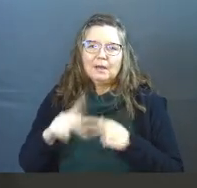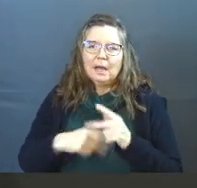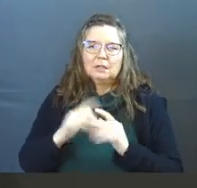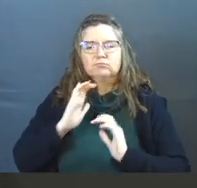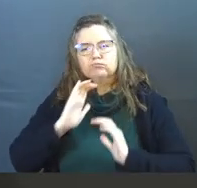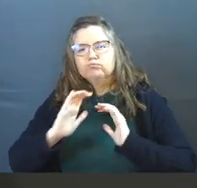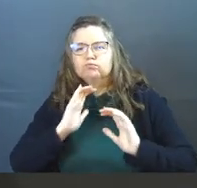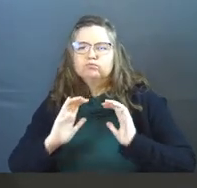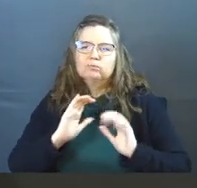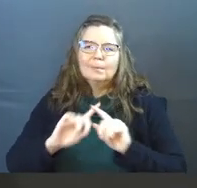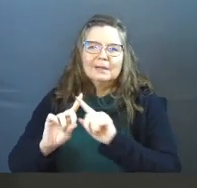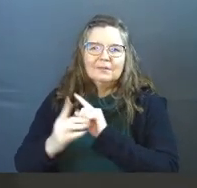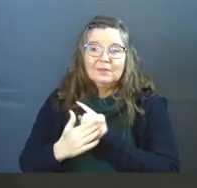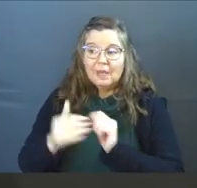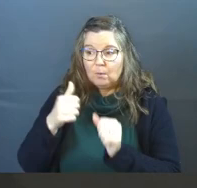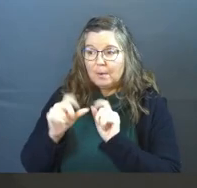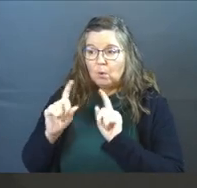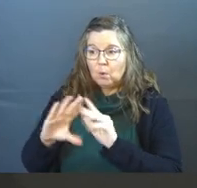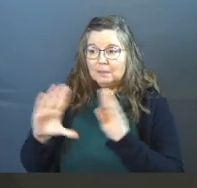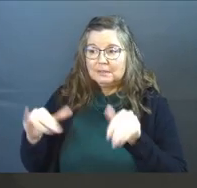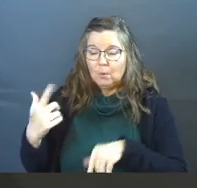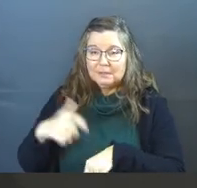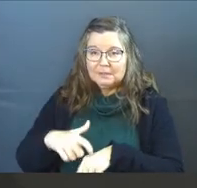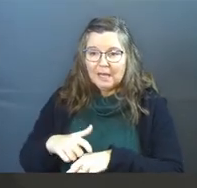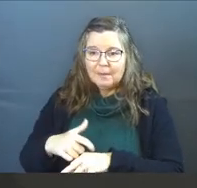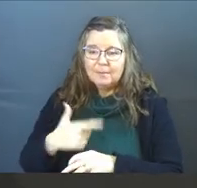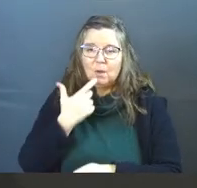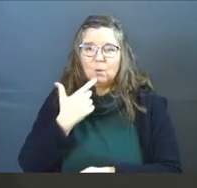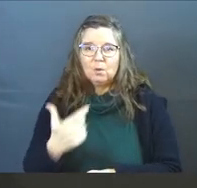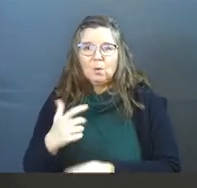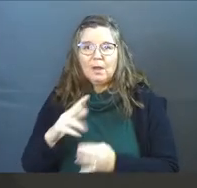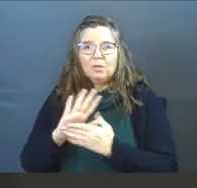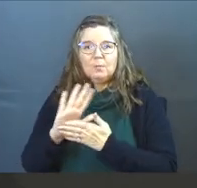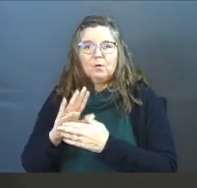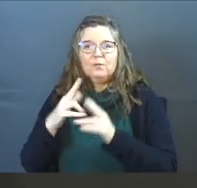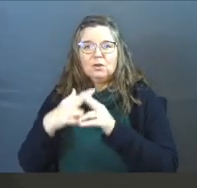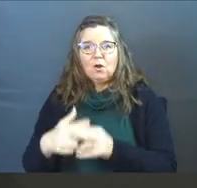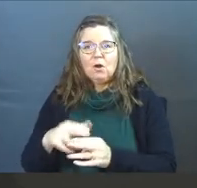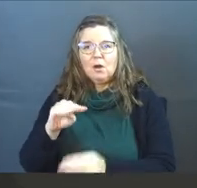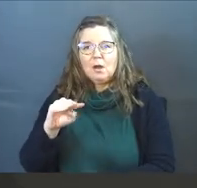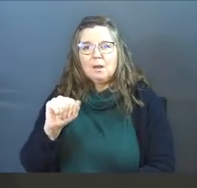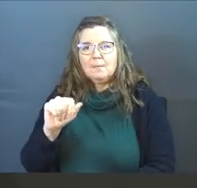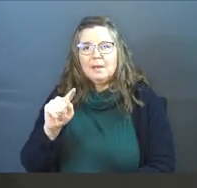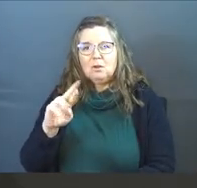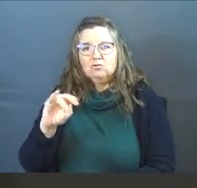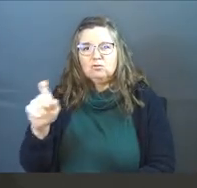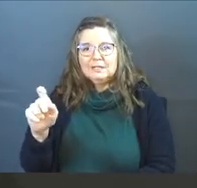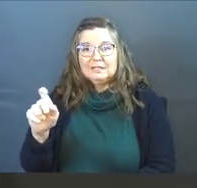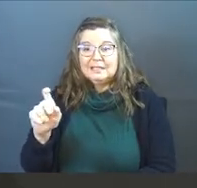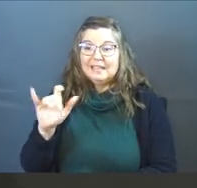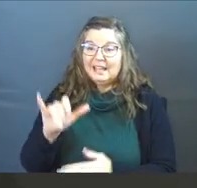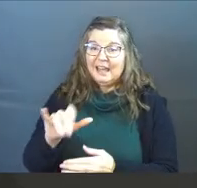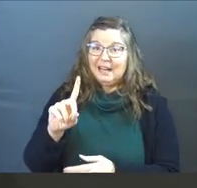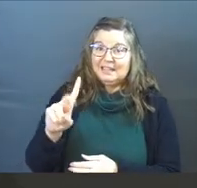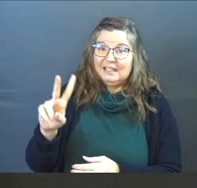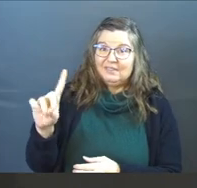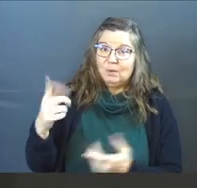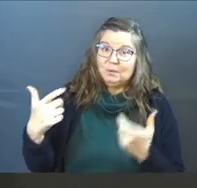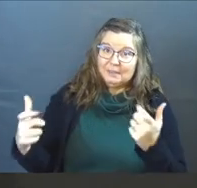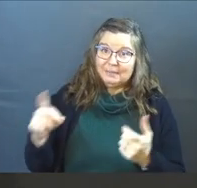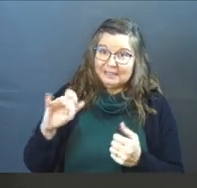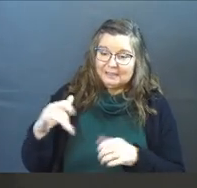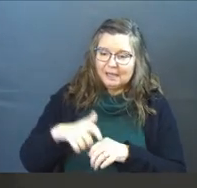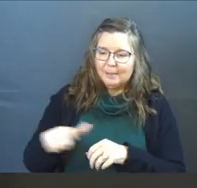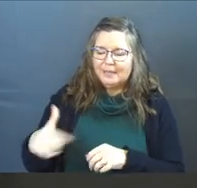kinds of conversations about different things. I remember going to his house one time, and we watched The Matrix together because The Matrix on DVD was a big deal at that